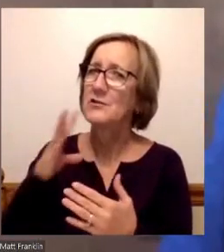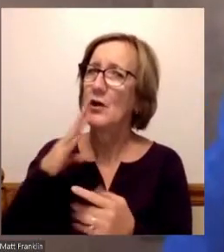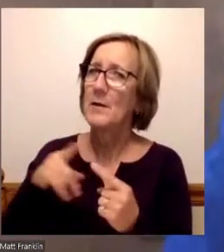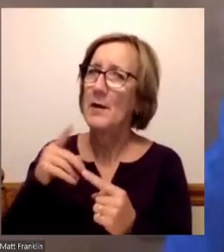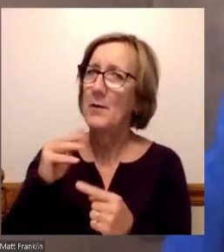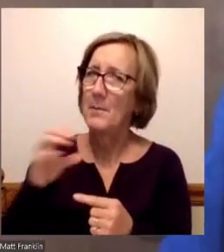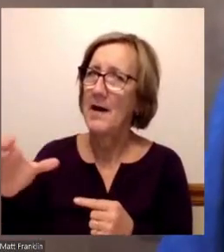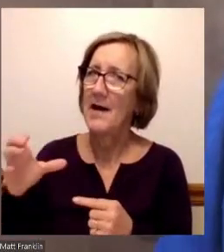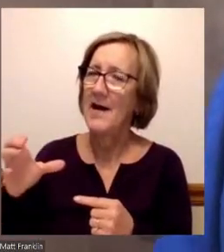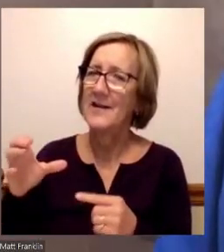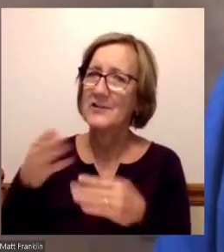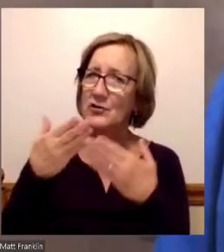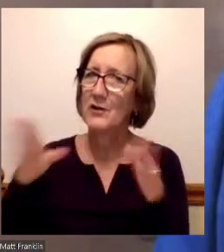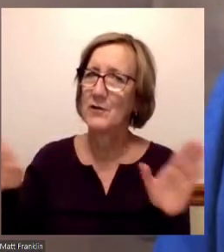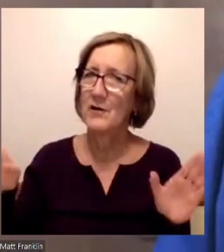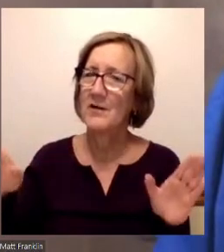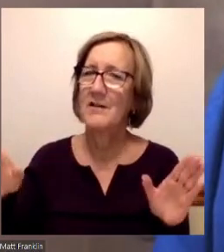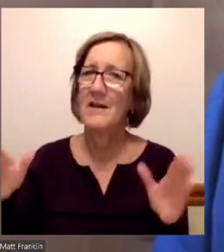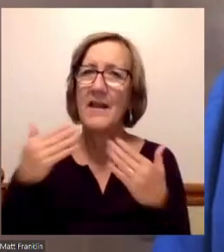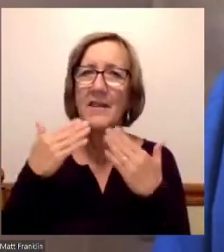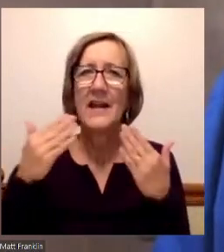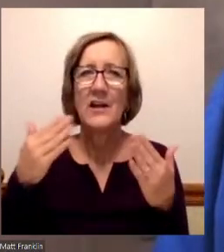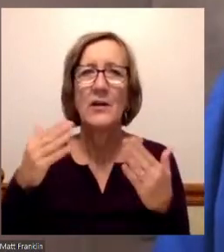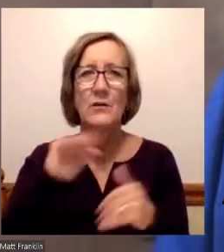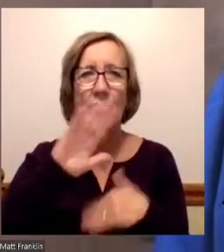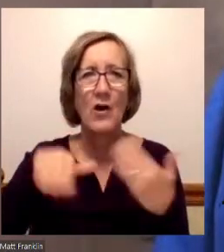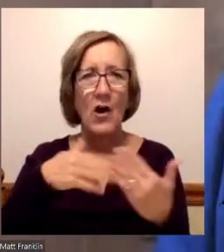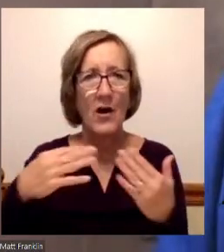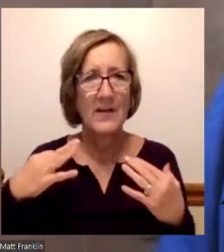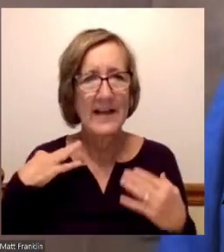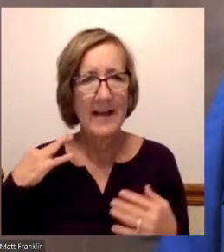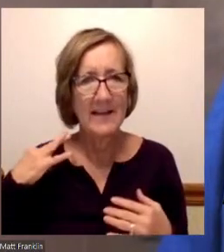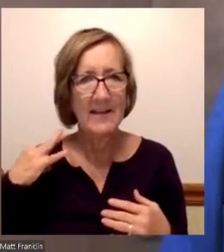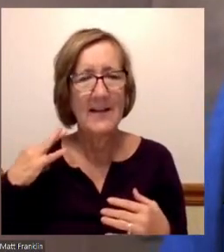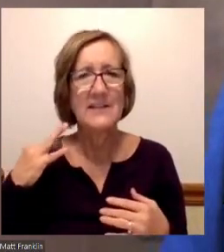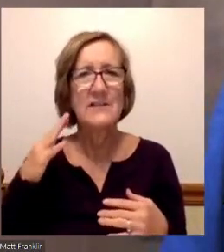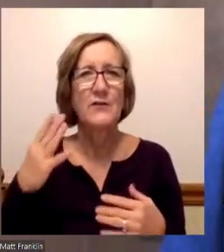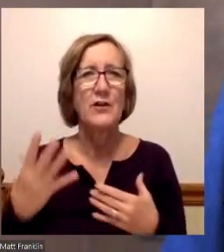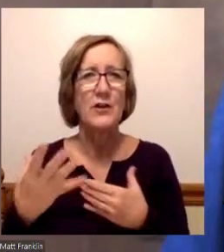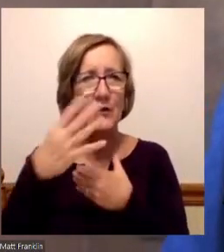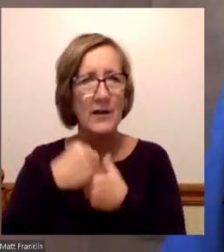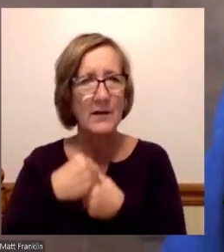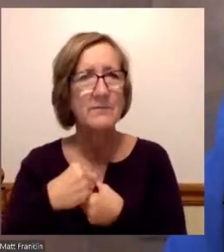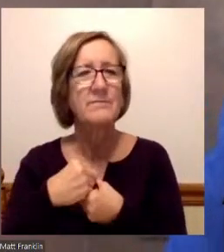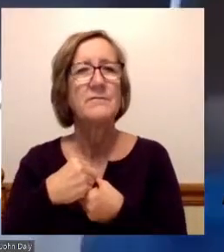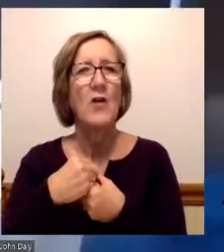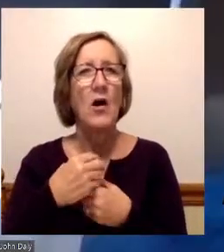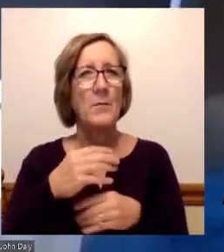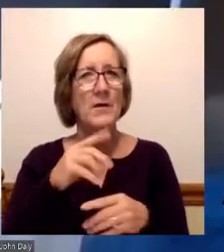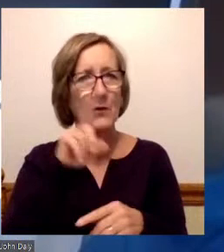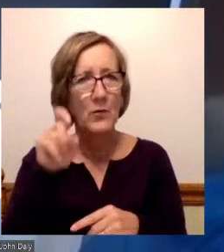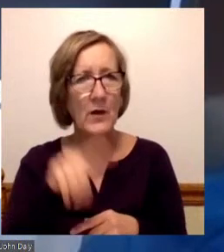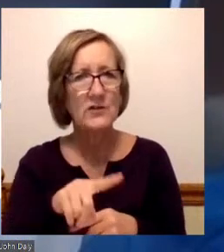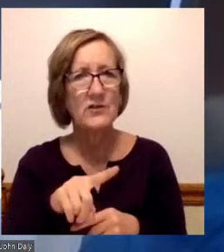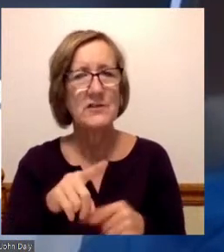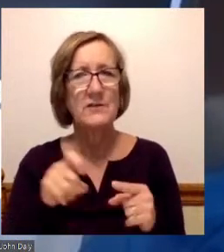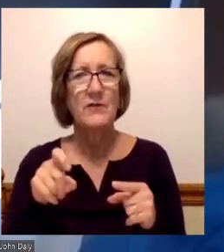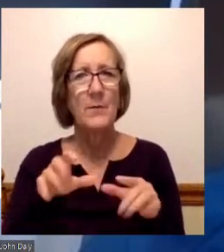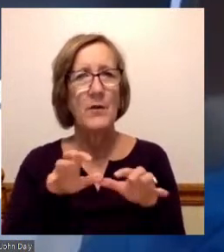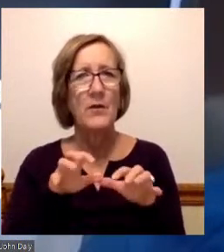College overall. Thank you guys. Thank you all to all the candidates for your input on those questions from our audience.